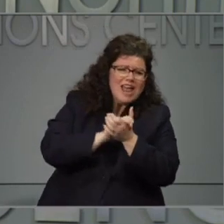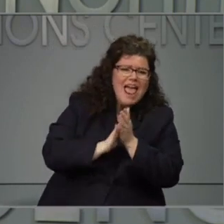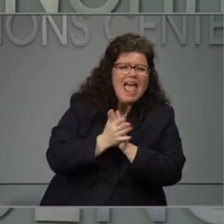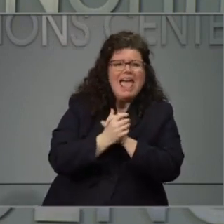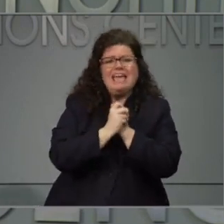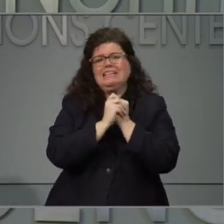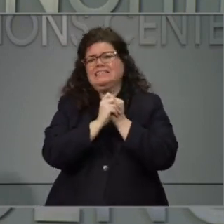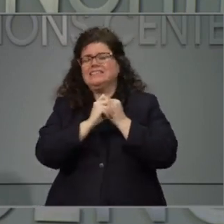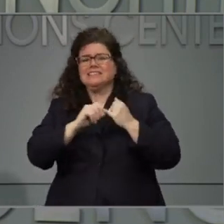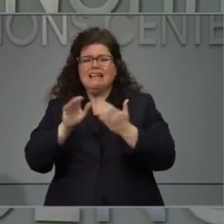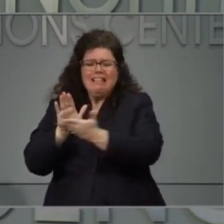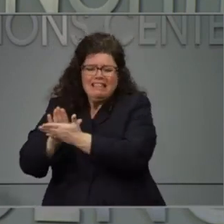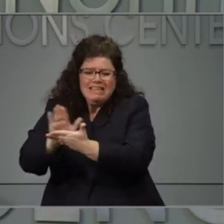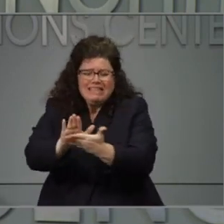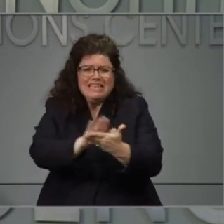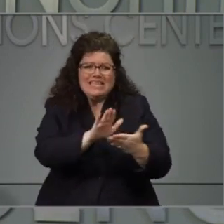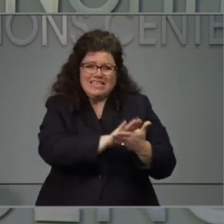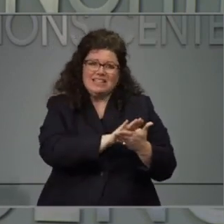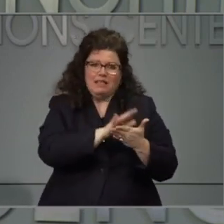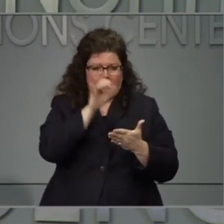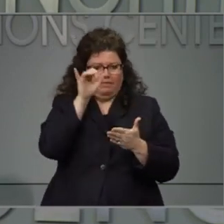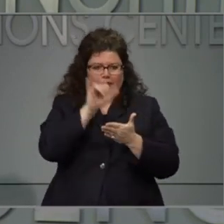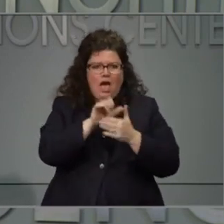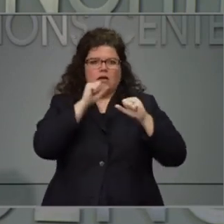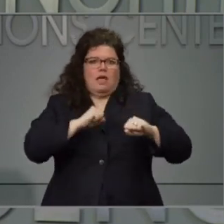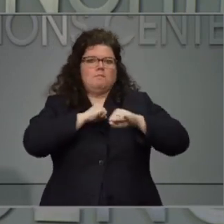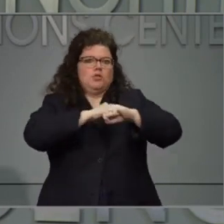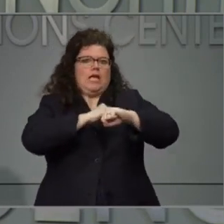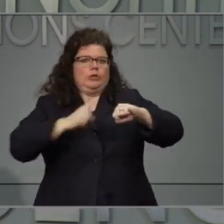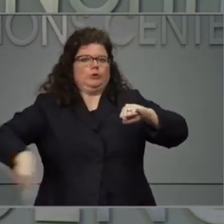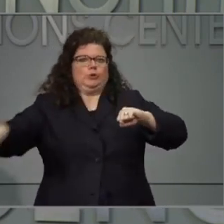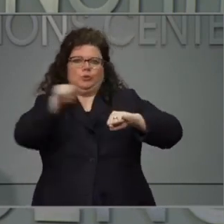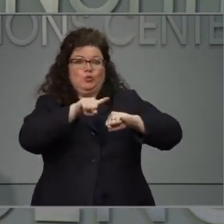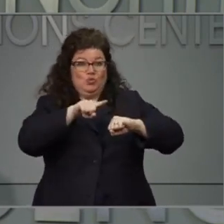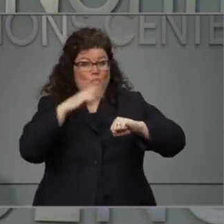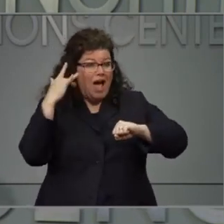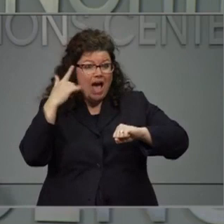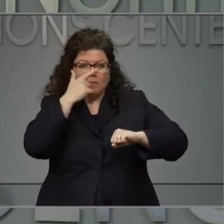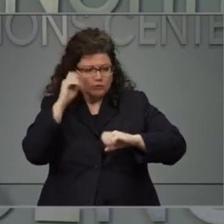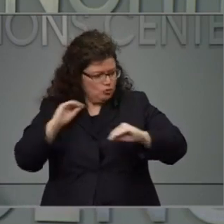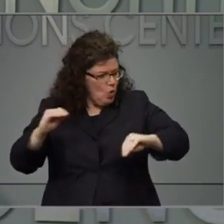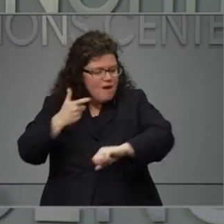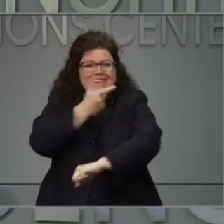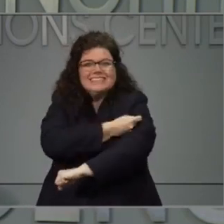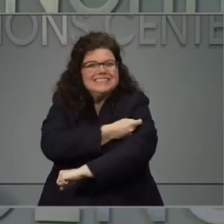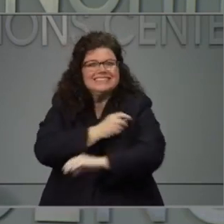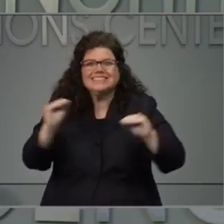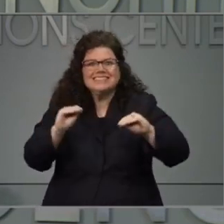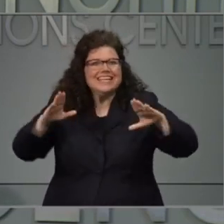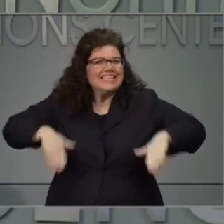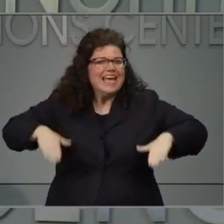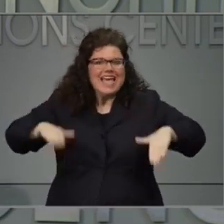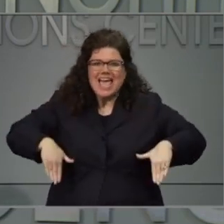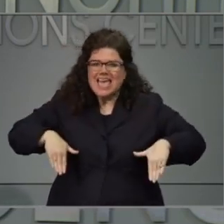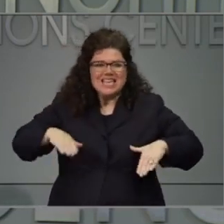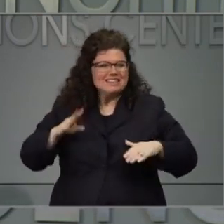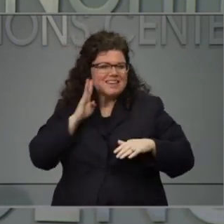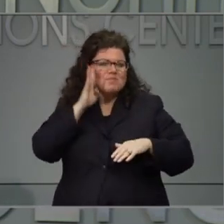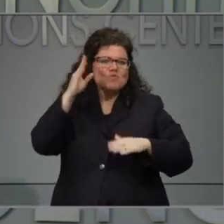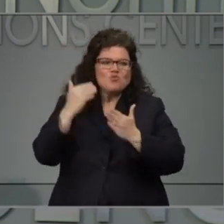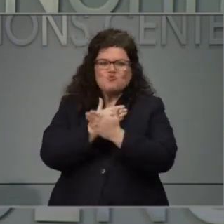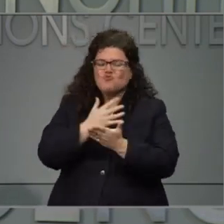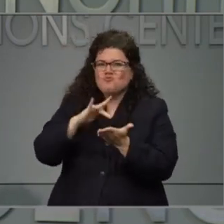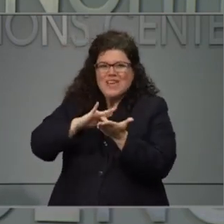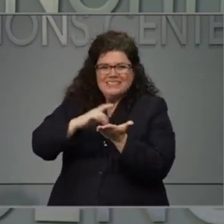are the only weapons we have right now. We don't have vaccines. We don't have proven medicines. These are the